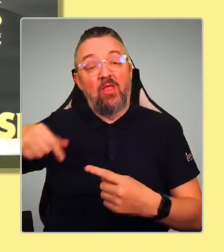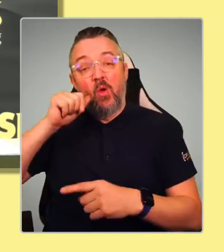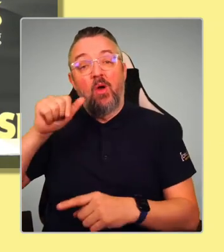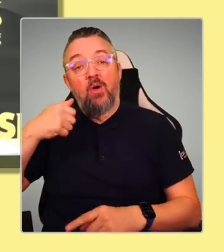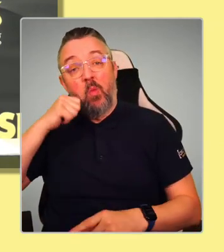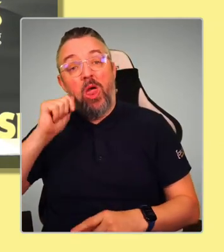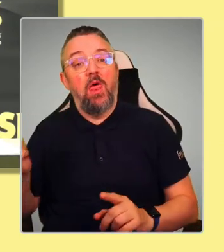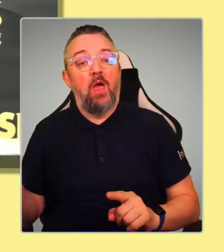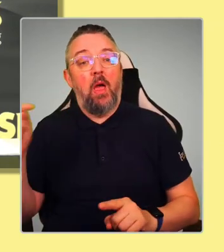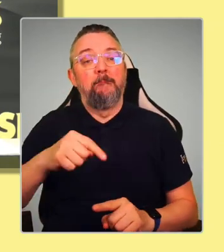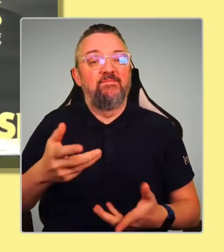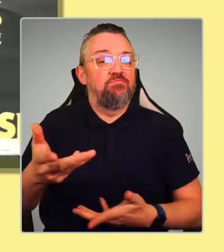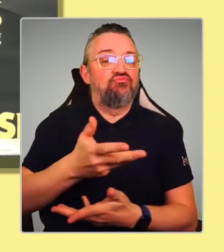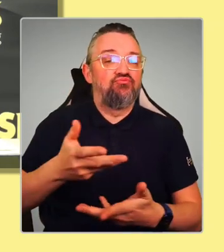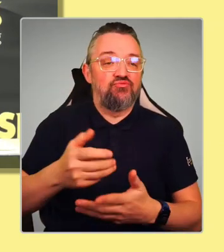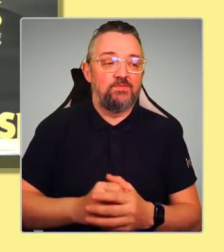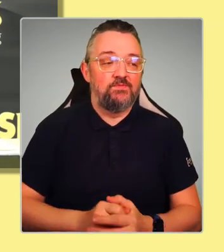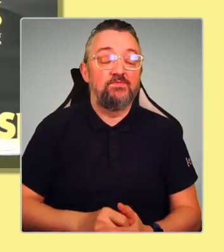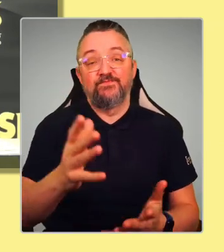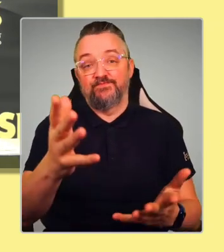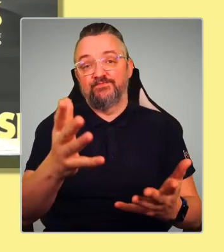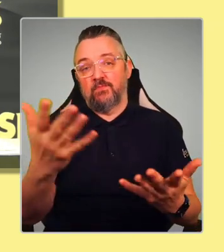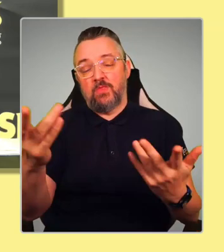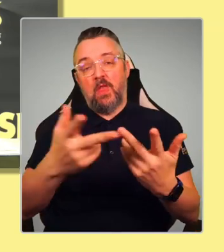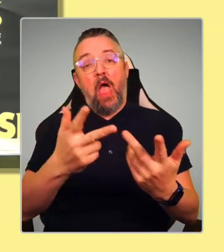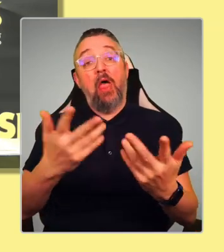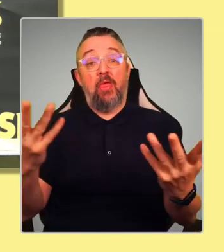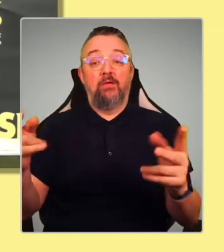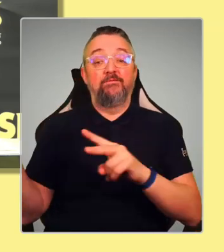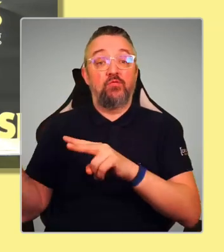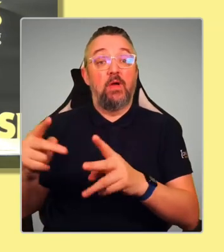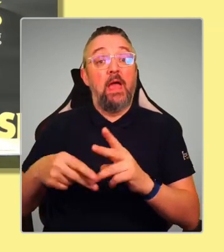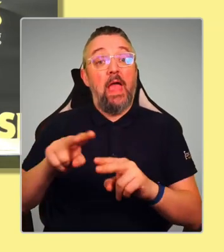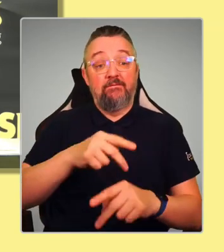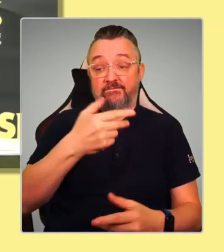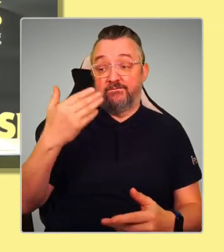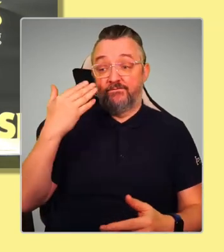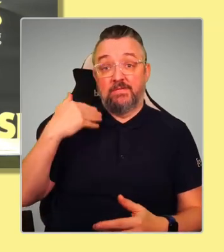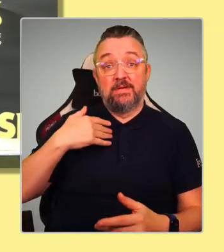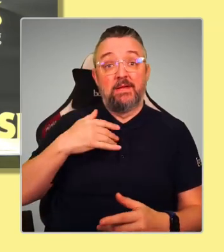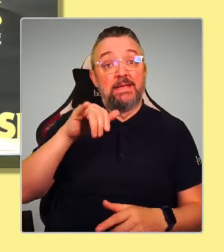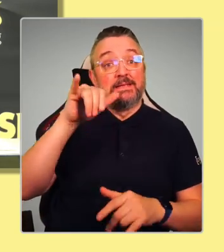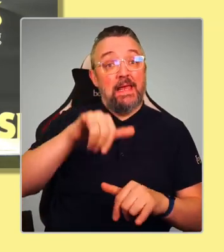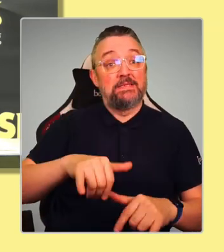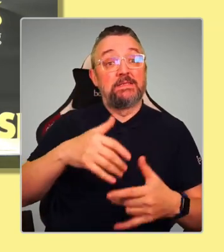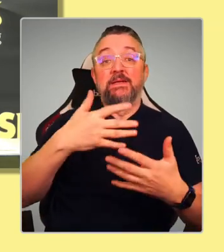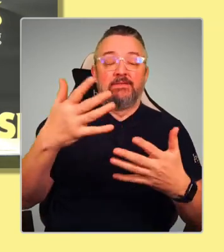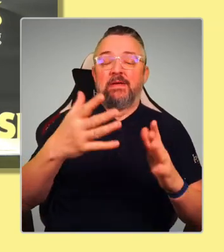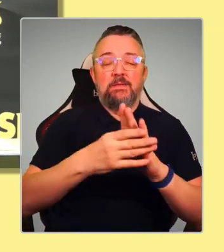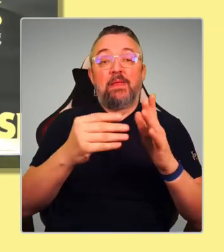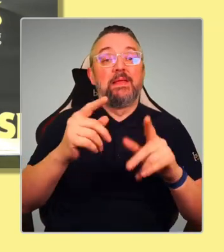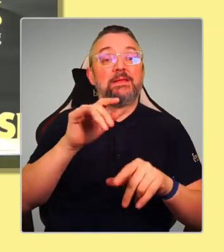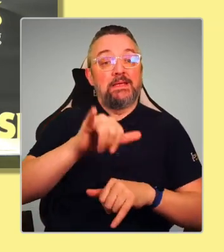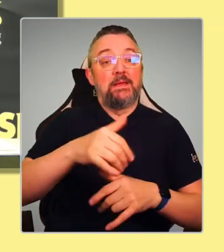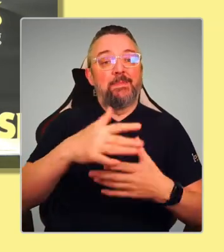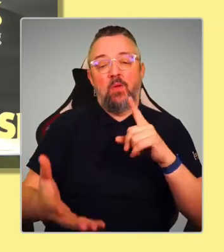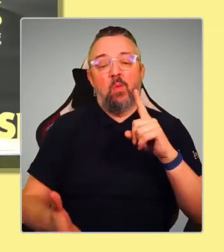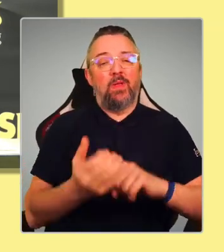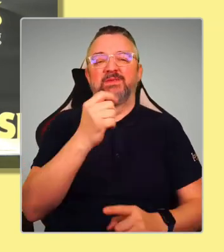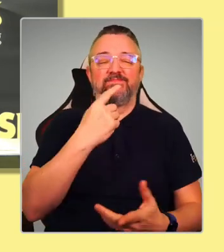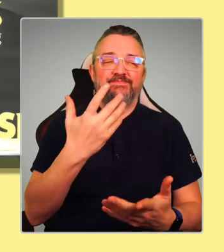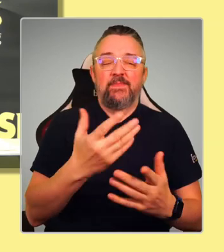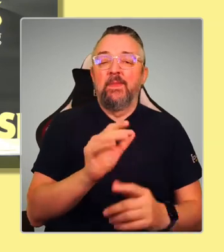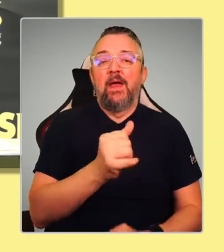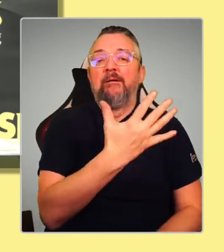okay, look at it this way. If yes had won in 2014, let's say, you know, we've got 53% in the vote, and the UK